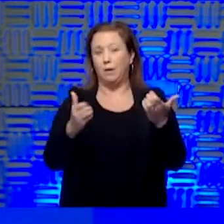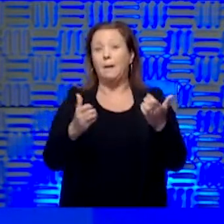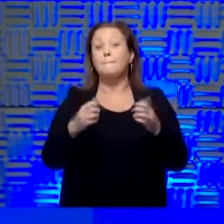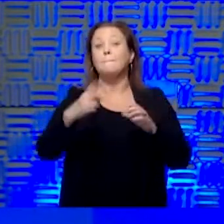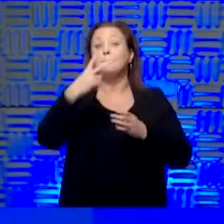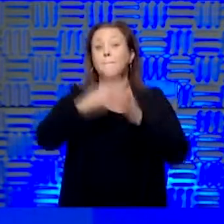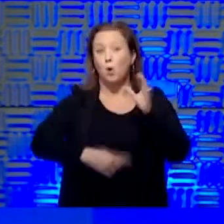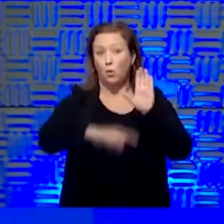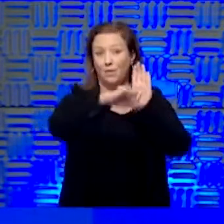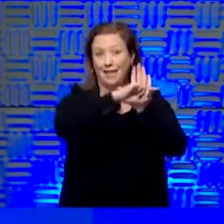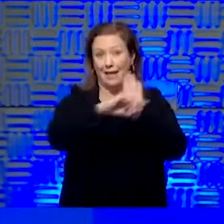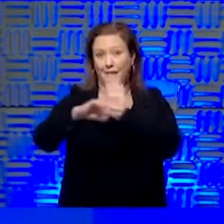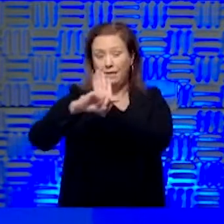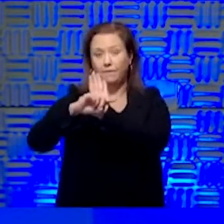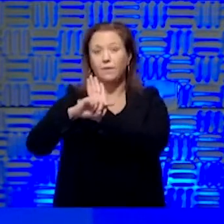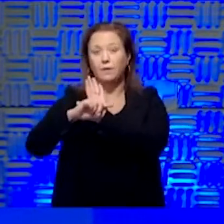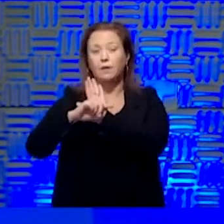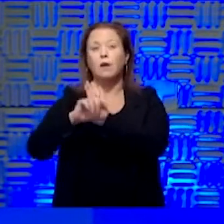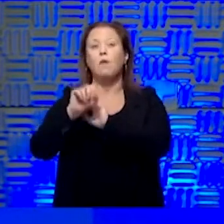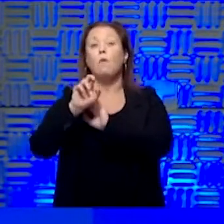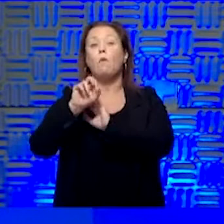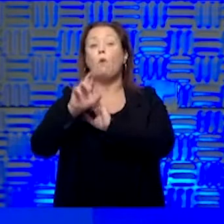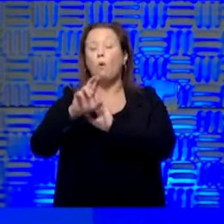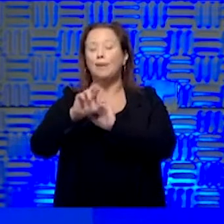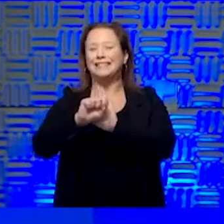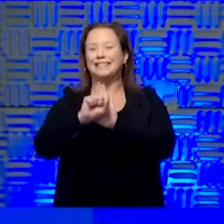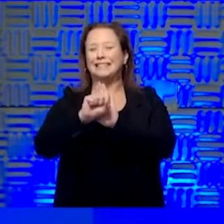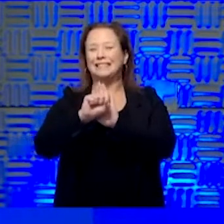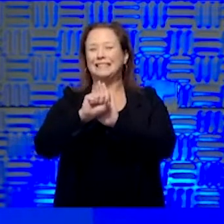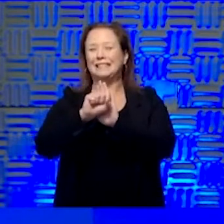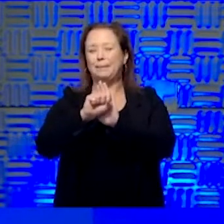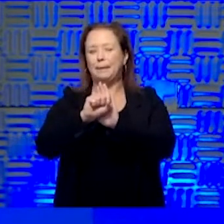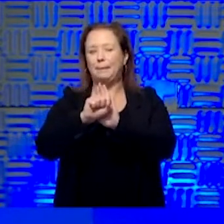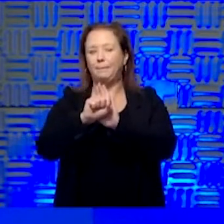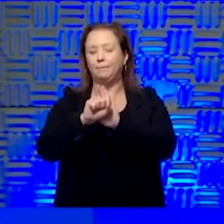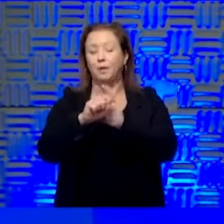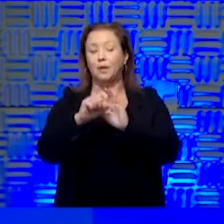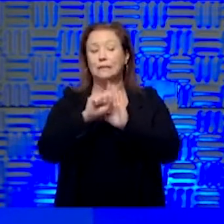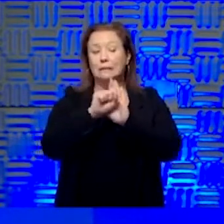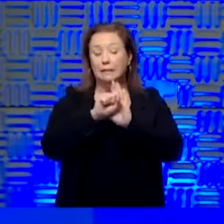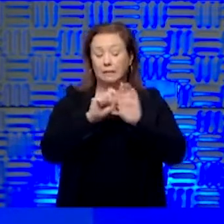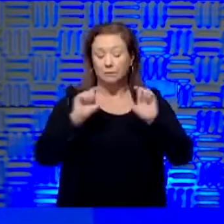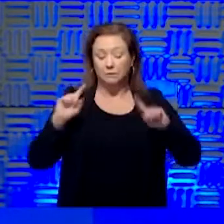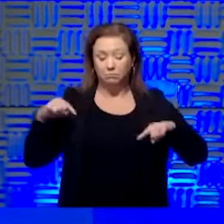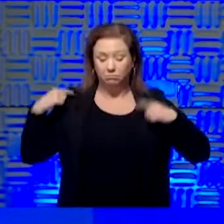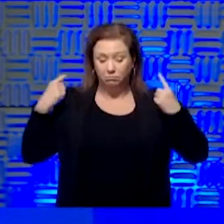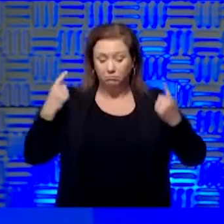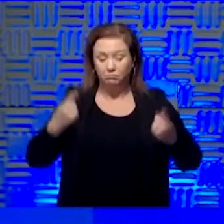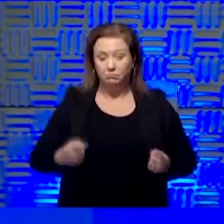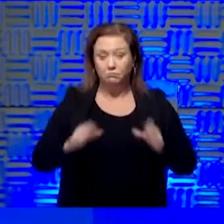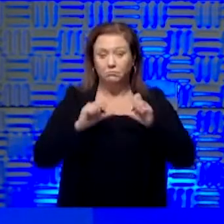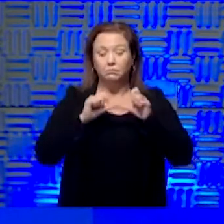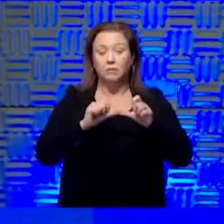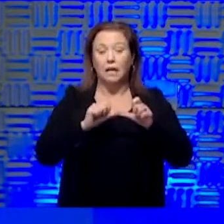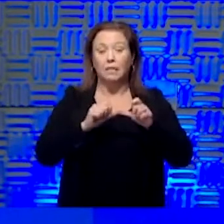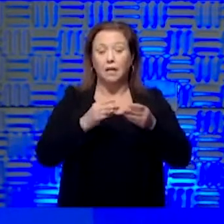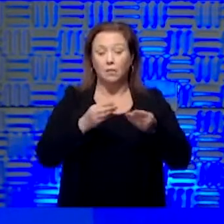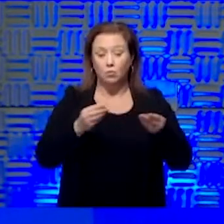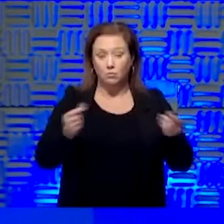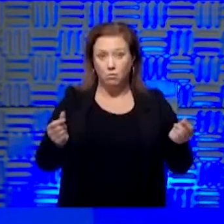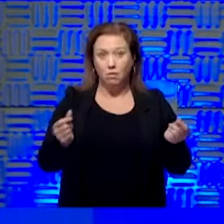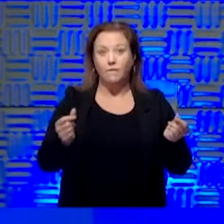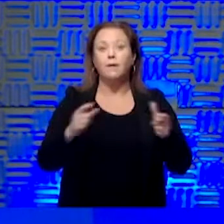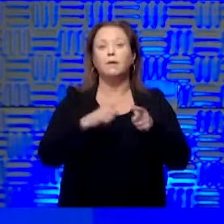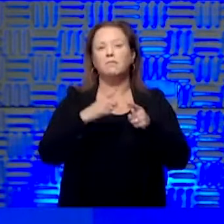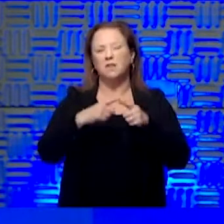or there's a symptom-based strategy in which you've had symptoms for a prolonged period of time. After your symptoms are resolved,